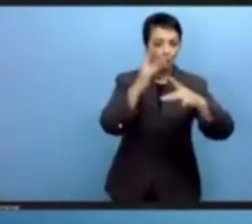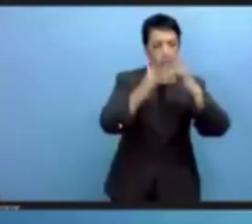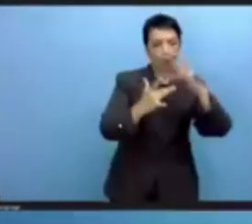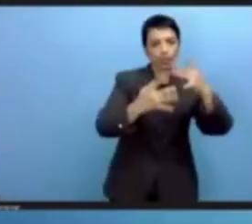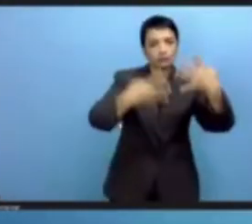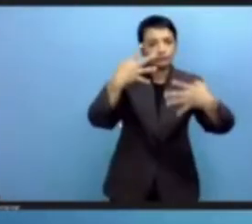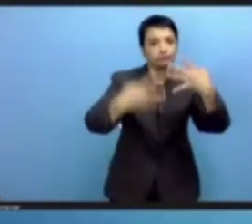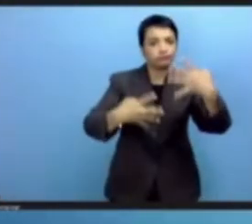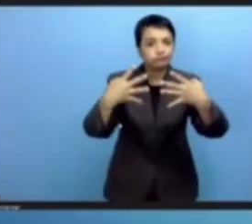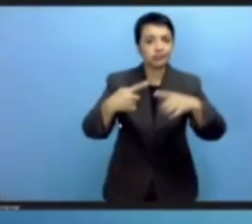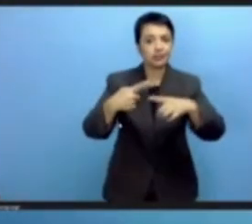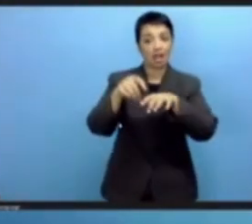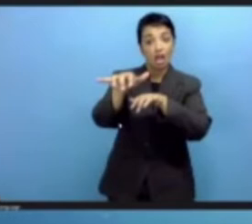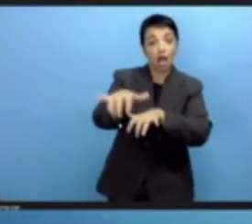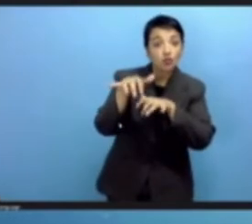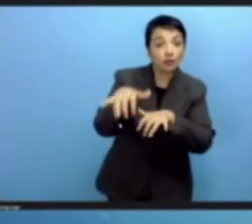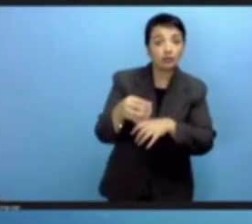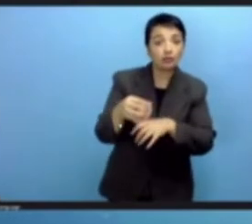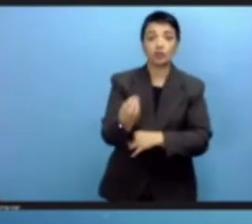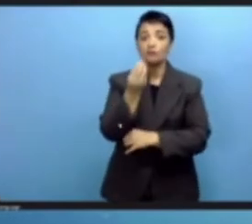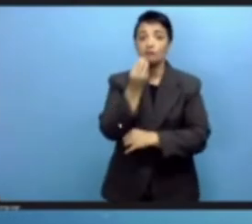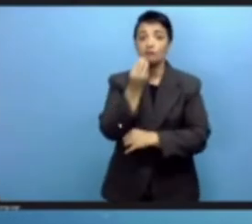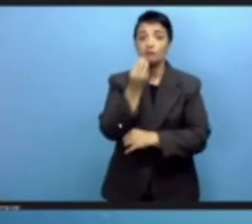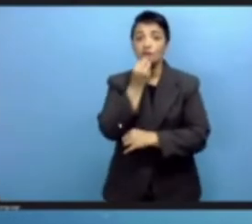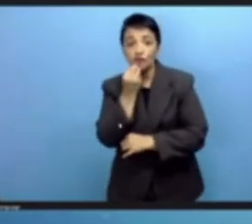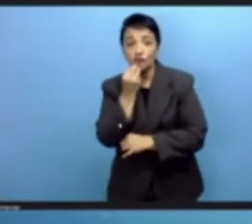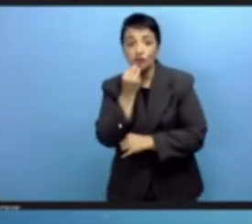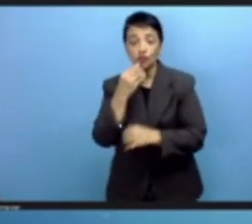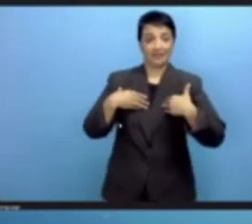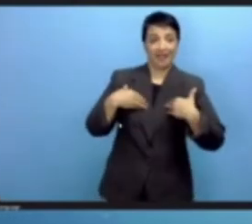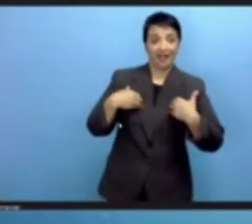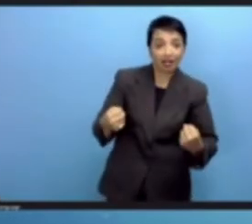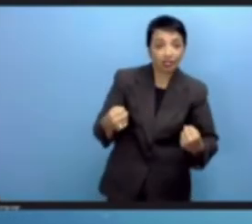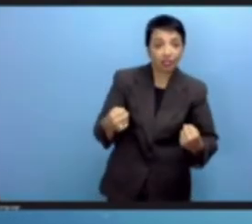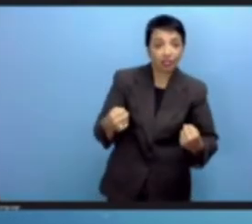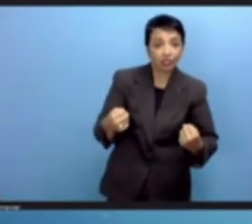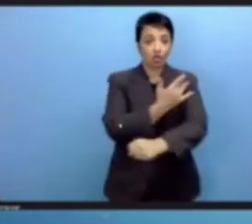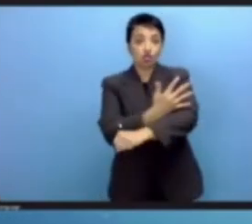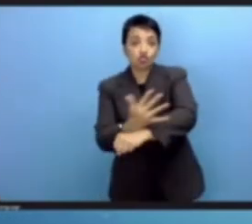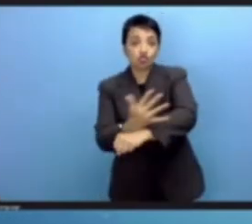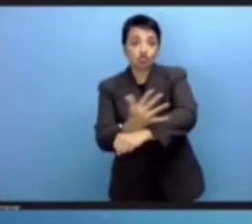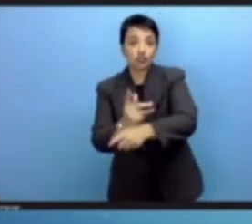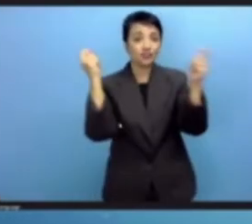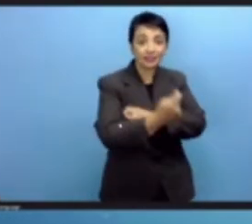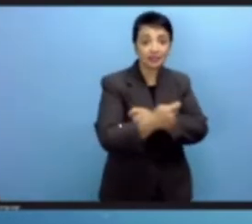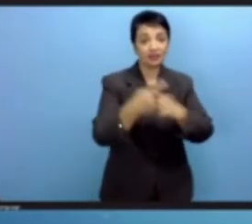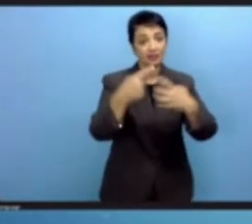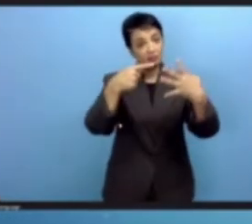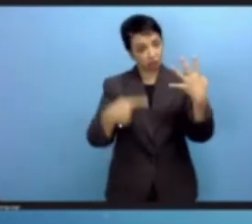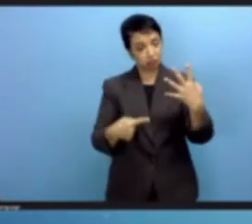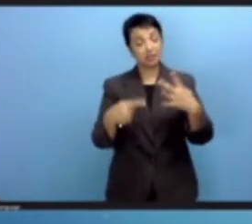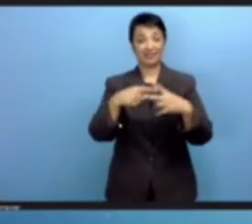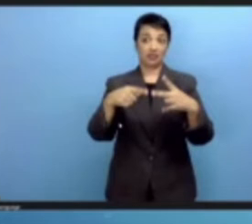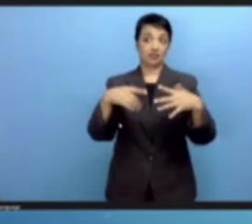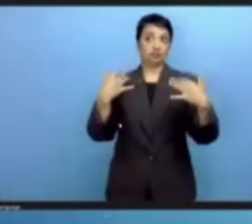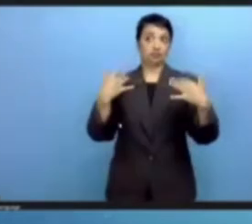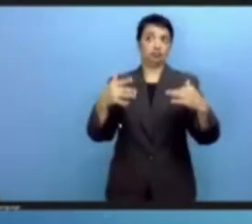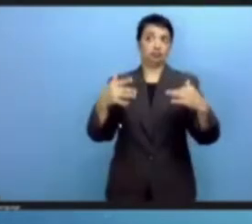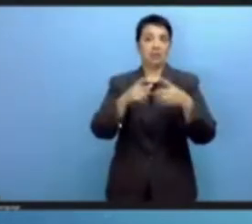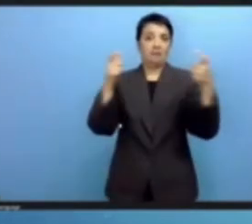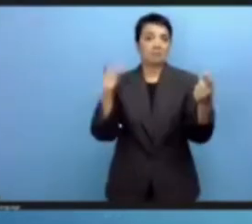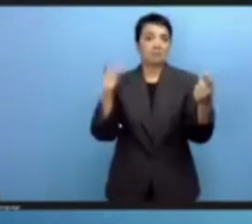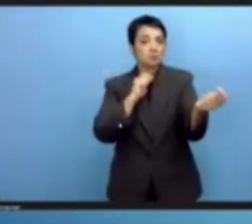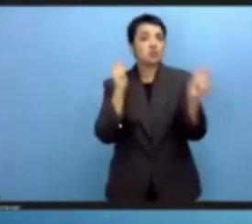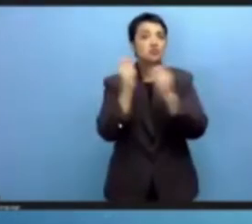and food security, health, the green transition, mentioned as one of the two great transitions currently underway, the energy